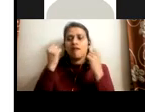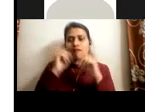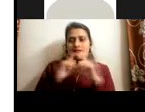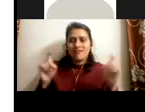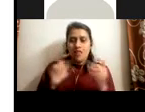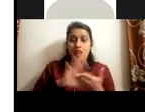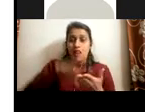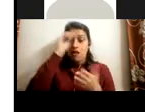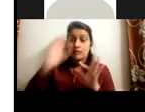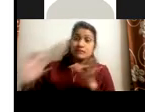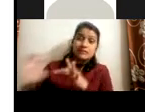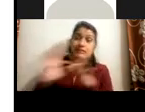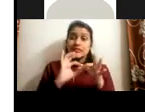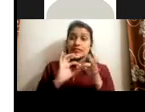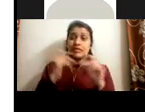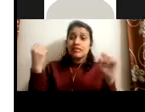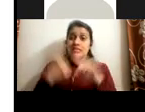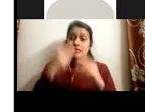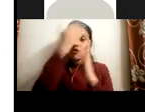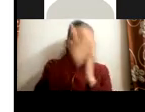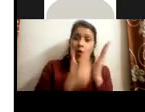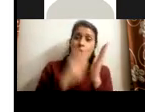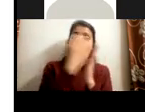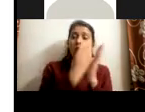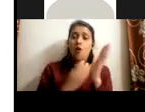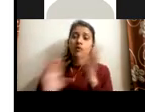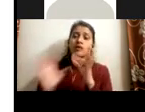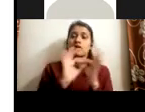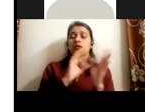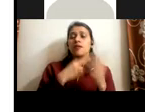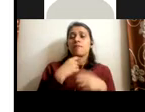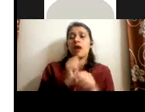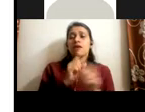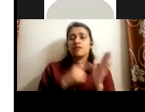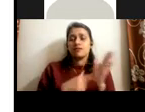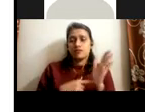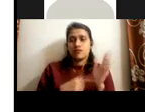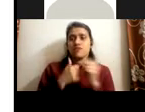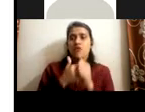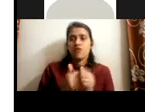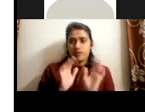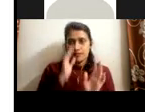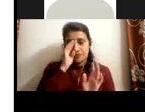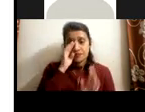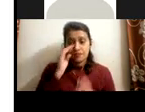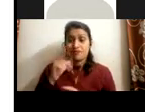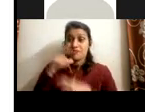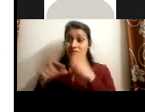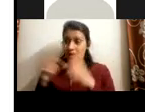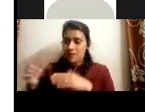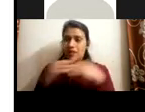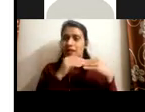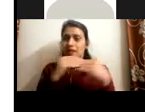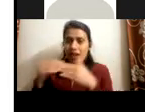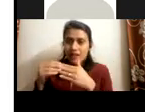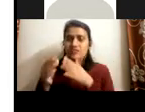is very, very different. And as a result, and also the person knows that this company has, for the company has invested or given this direction,